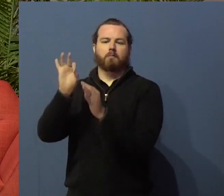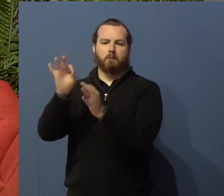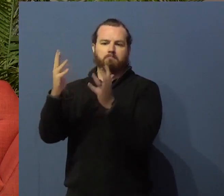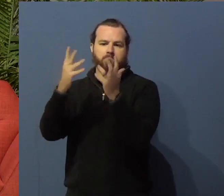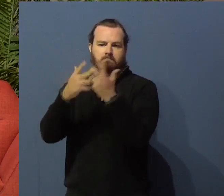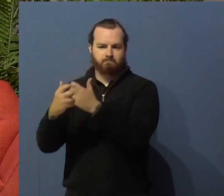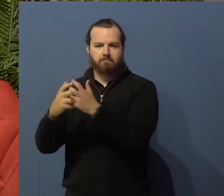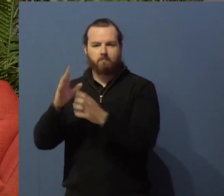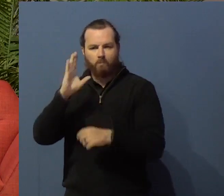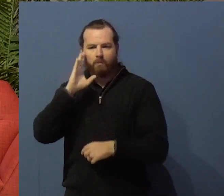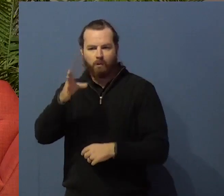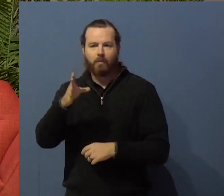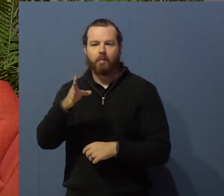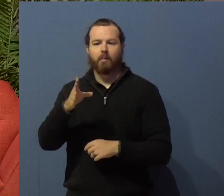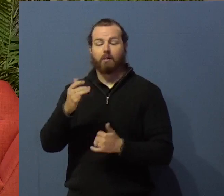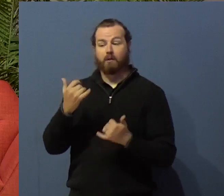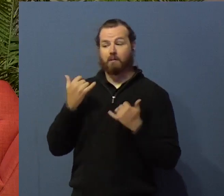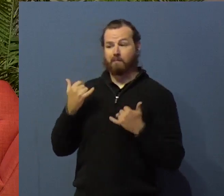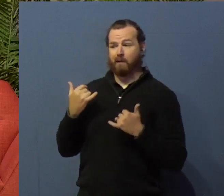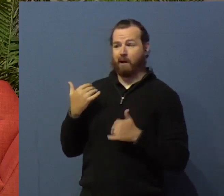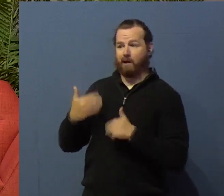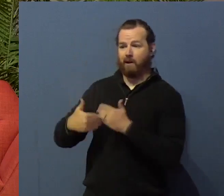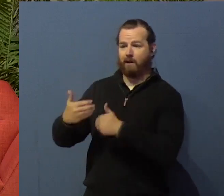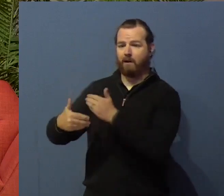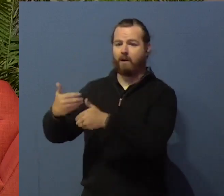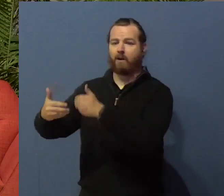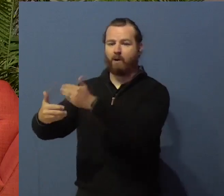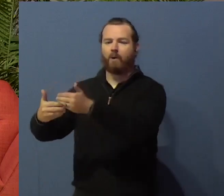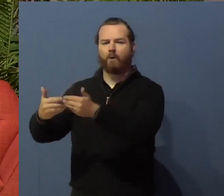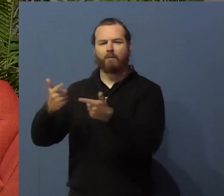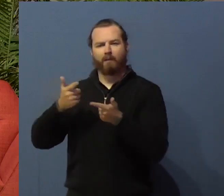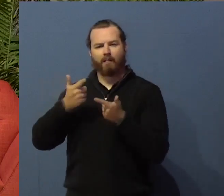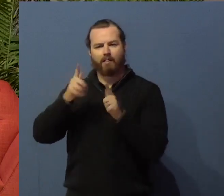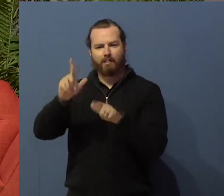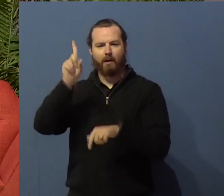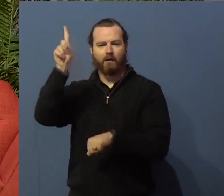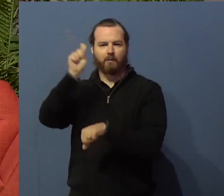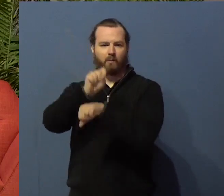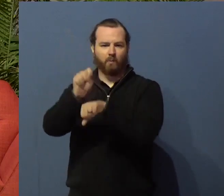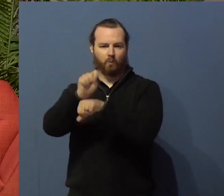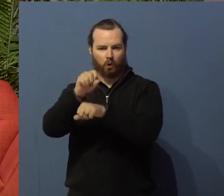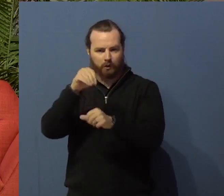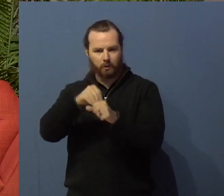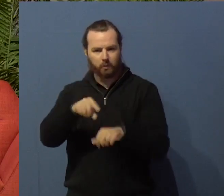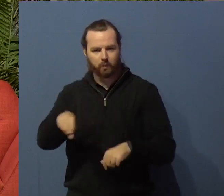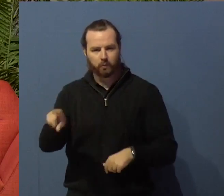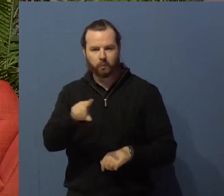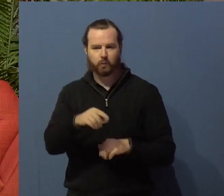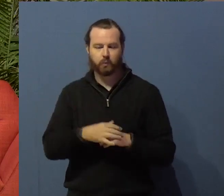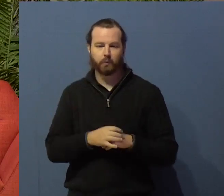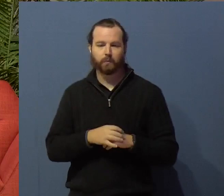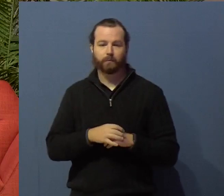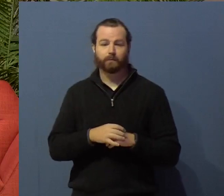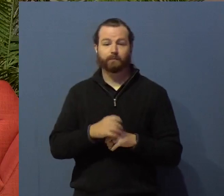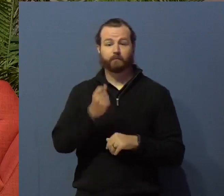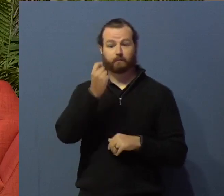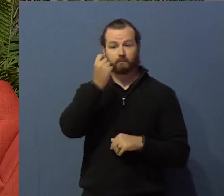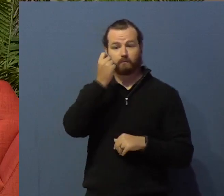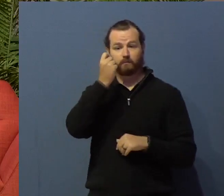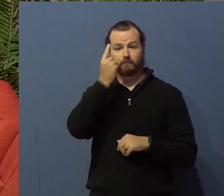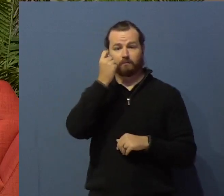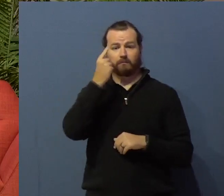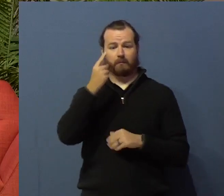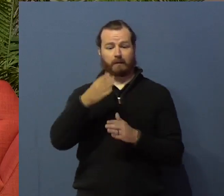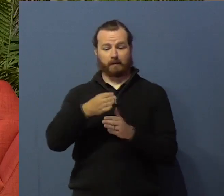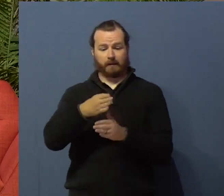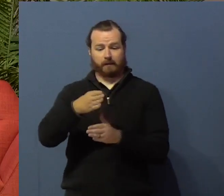So, let God work in you. And in conclusion, I'd like to remember if you're thinking about college,